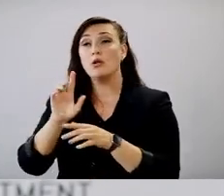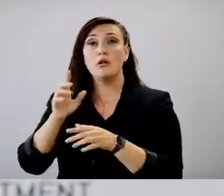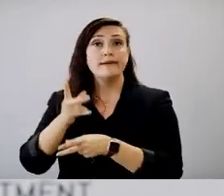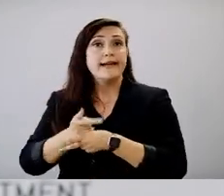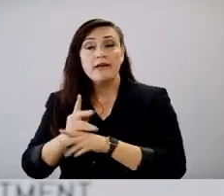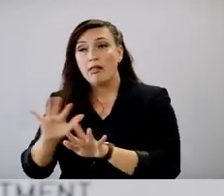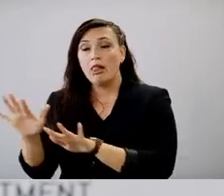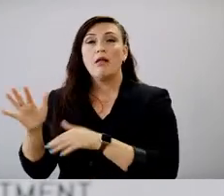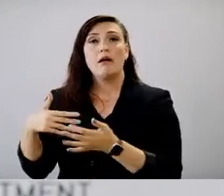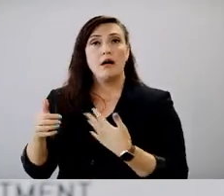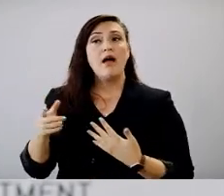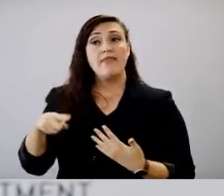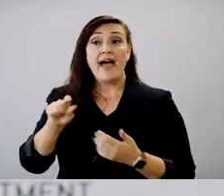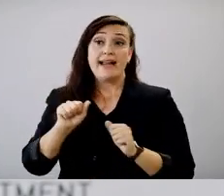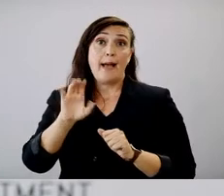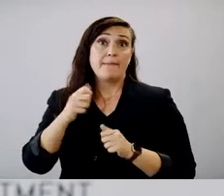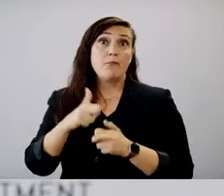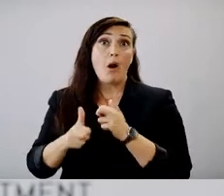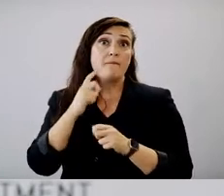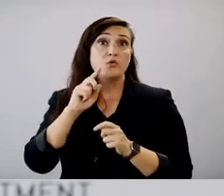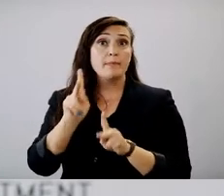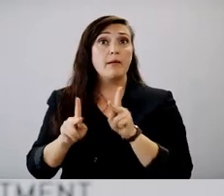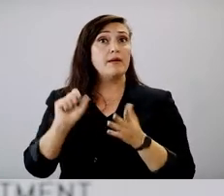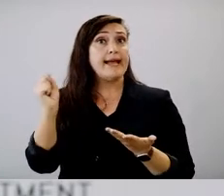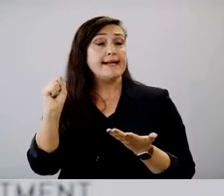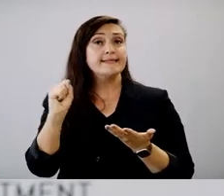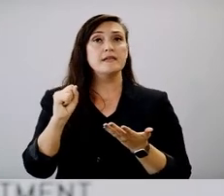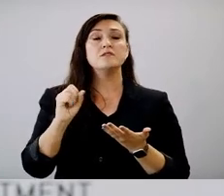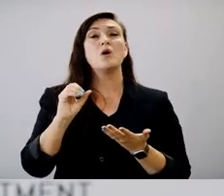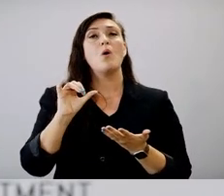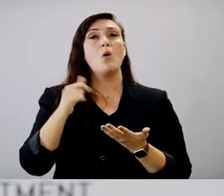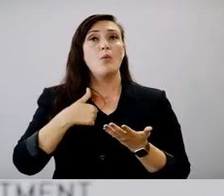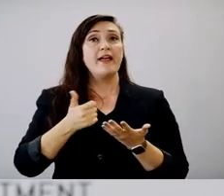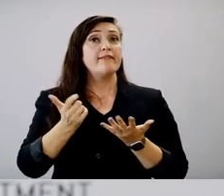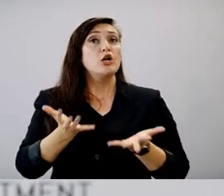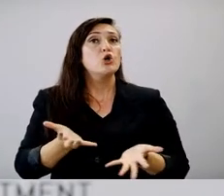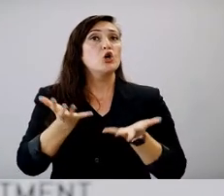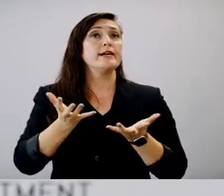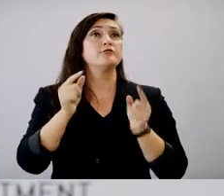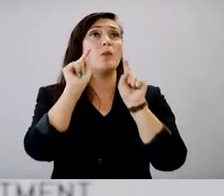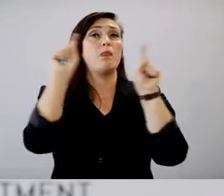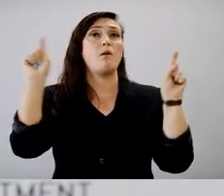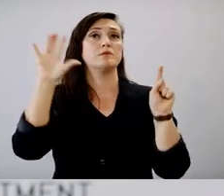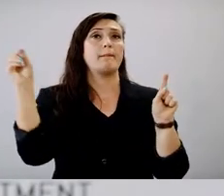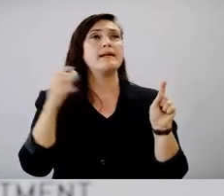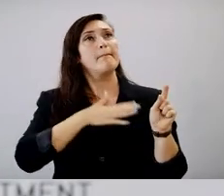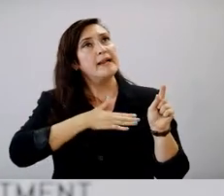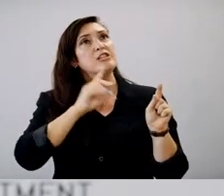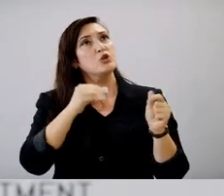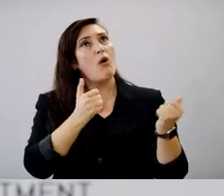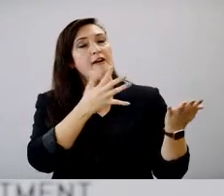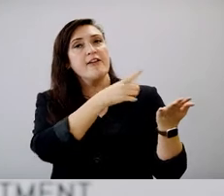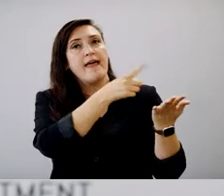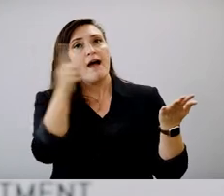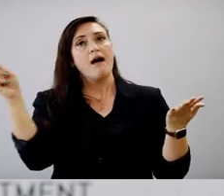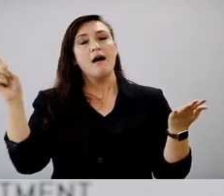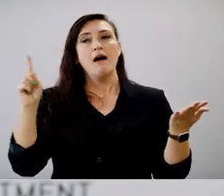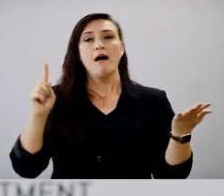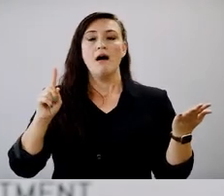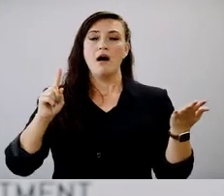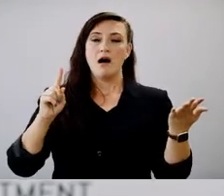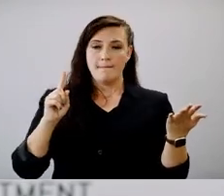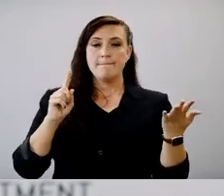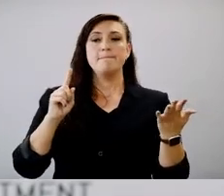um, can be an issue. And so that is a, an issue that we've brought up, um, working to